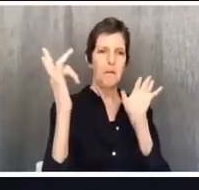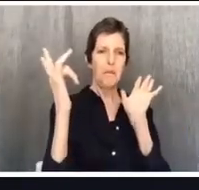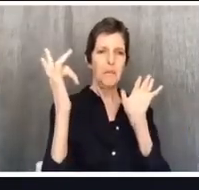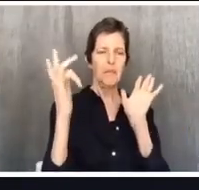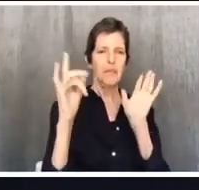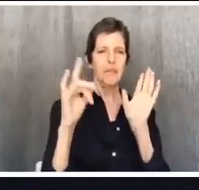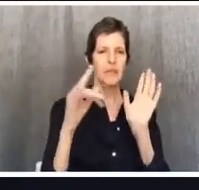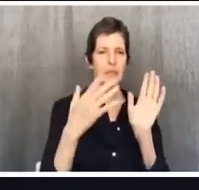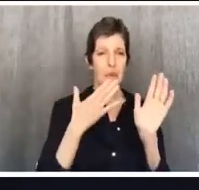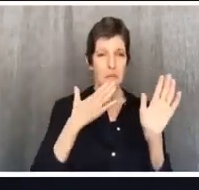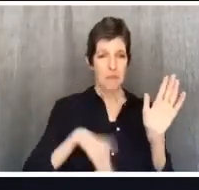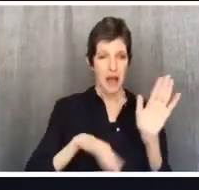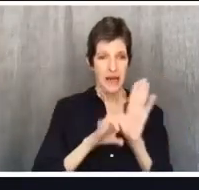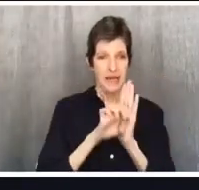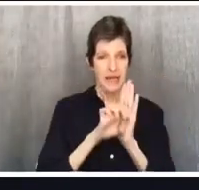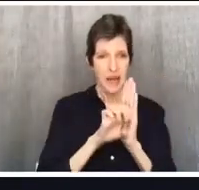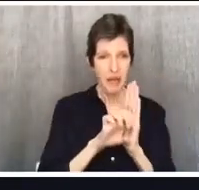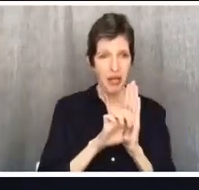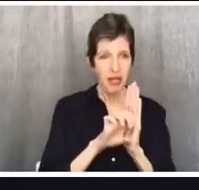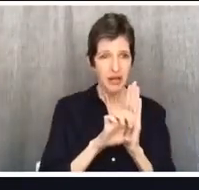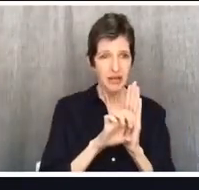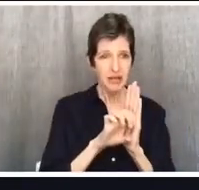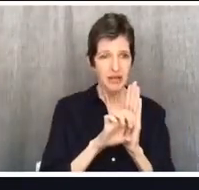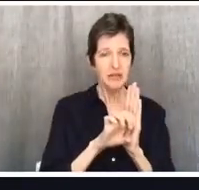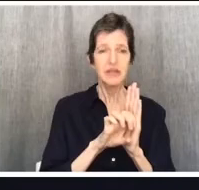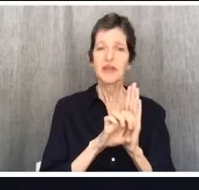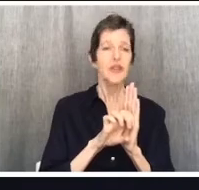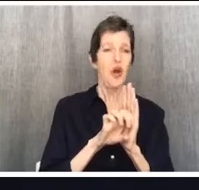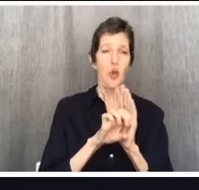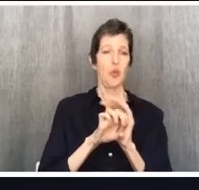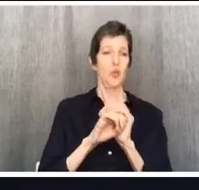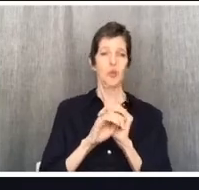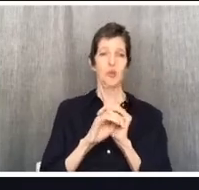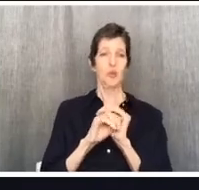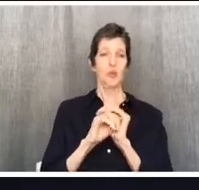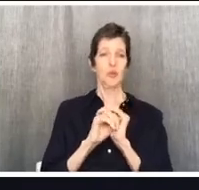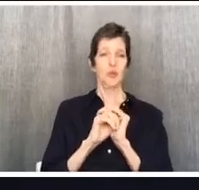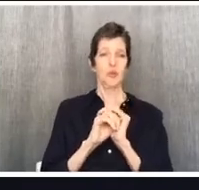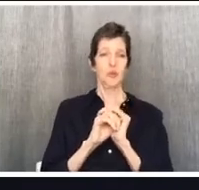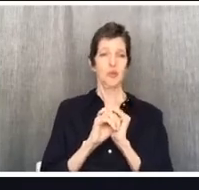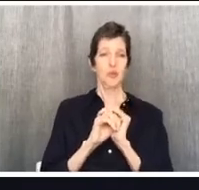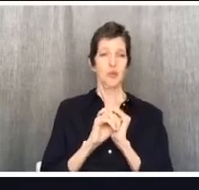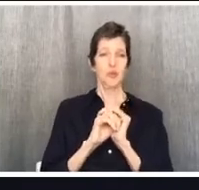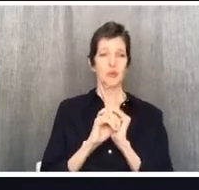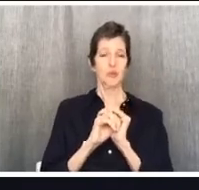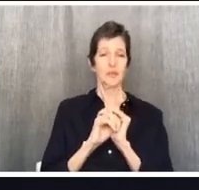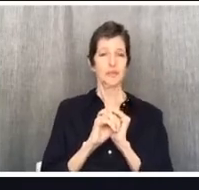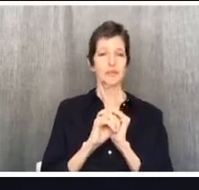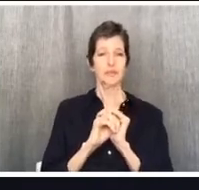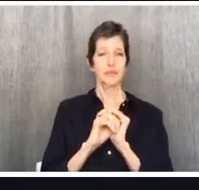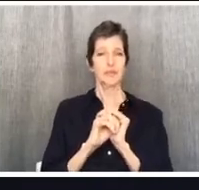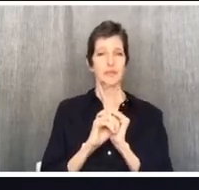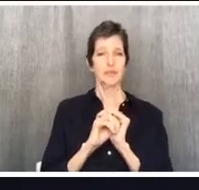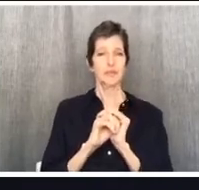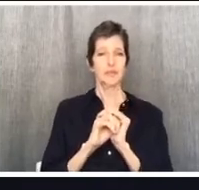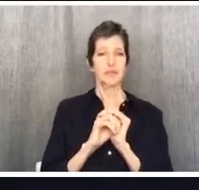freedom up in order to love those around us well? Yes and amen.